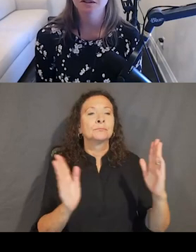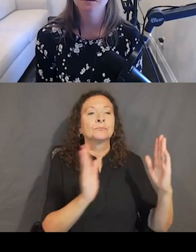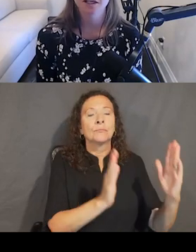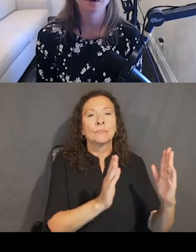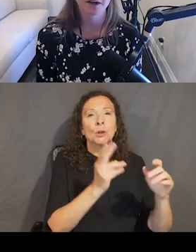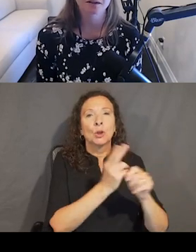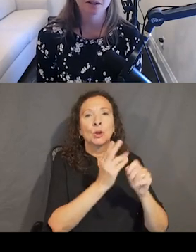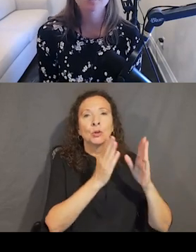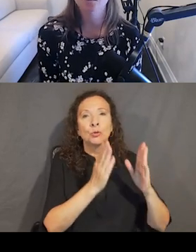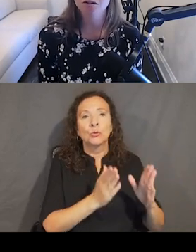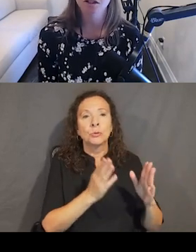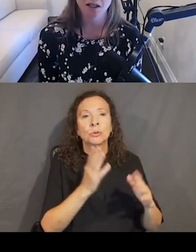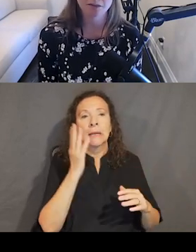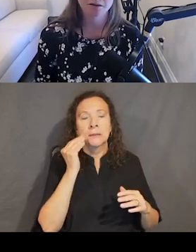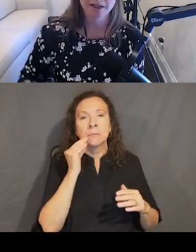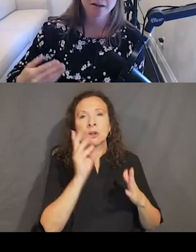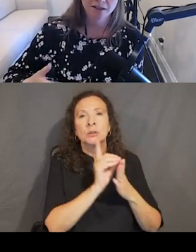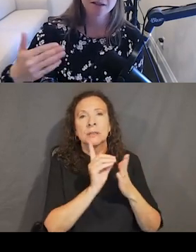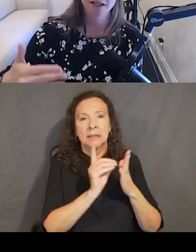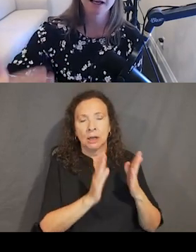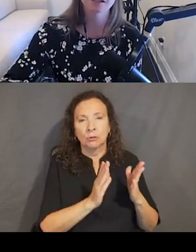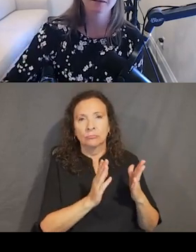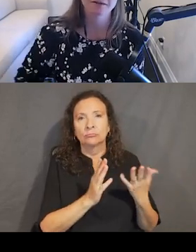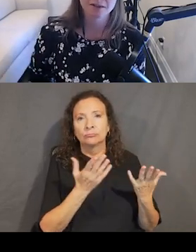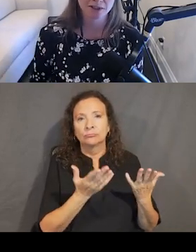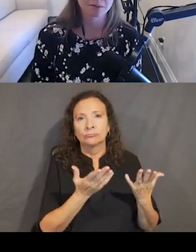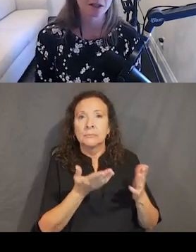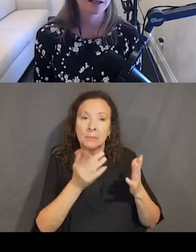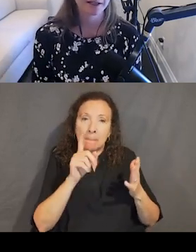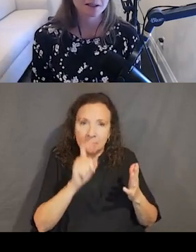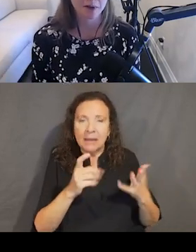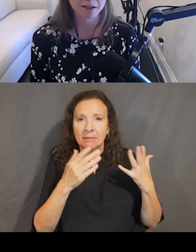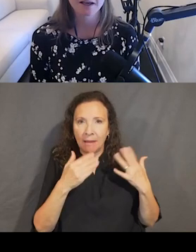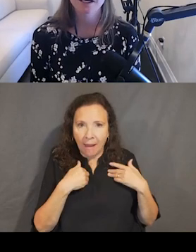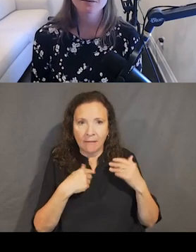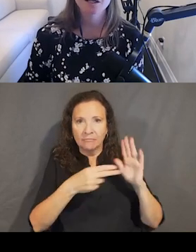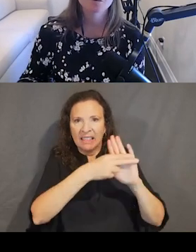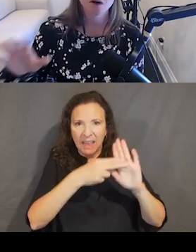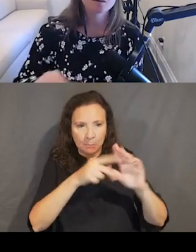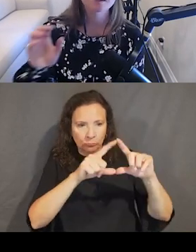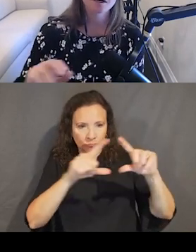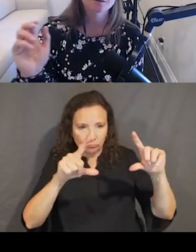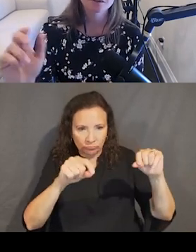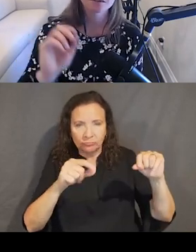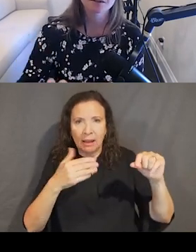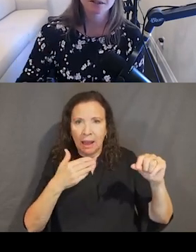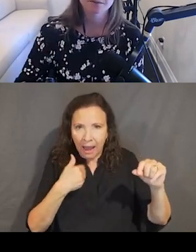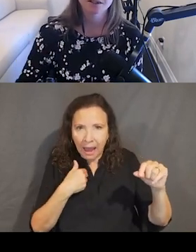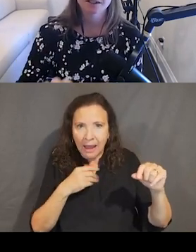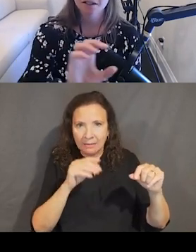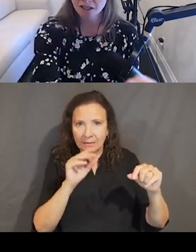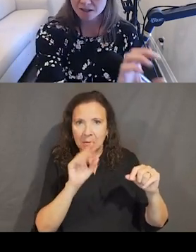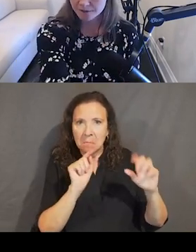visible label there. It's a structural element, right? This thing has to have a visible label. It's a button. Keep in mind, we're only talking about design